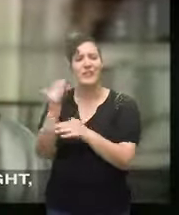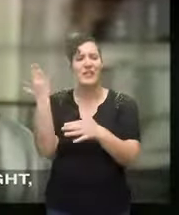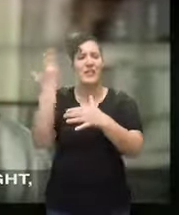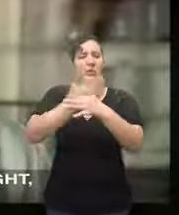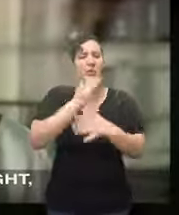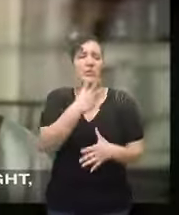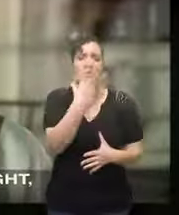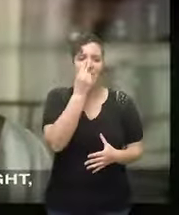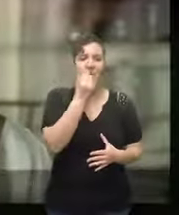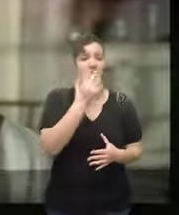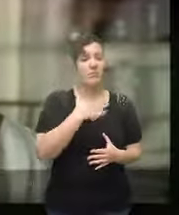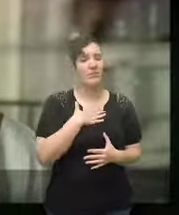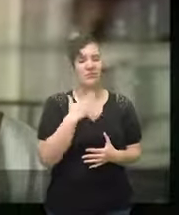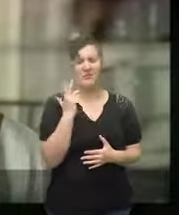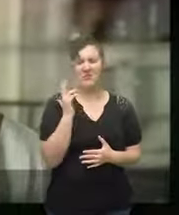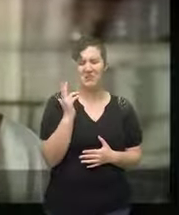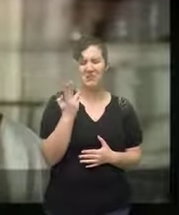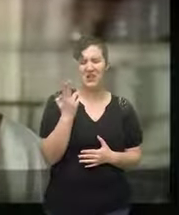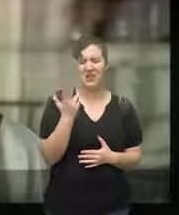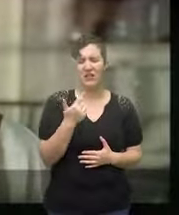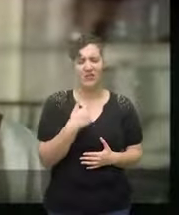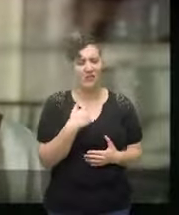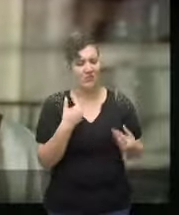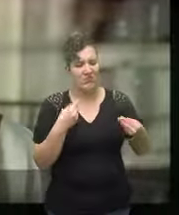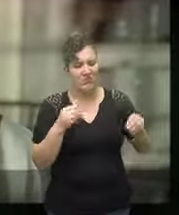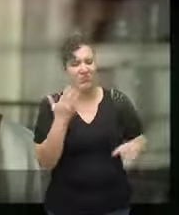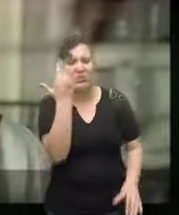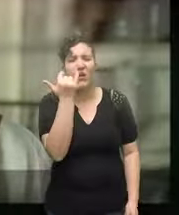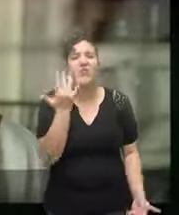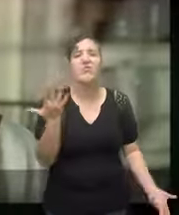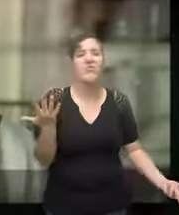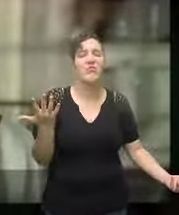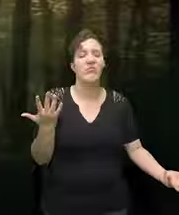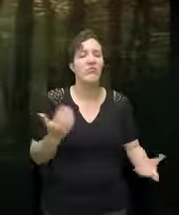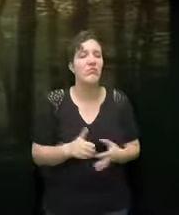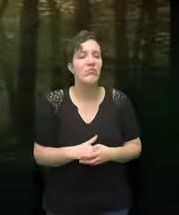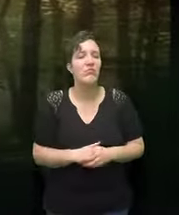disturbing arrest oh why'd I have to sell my gun